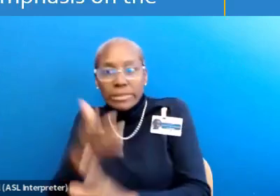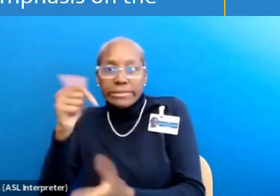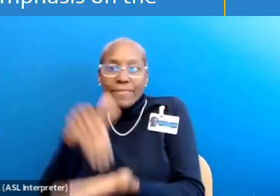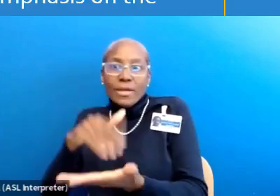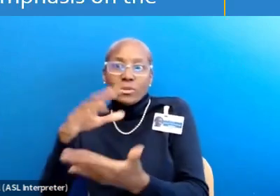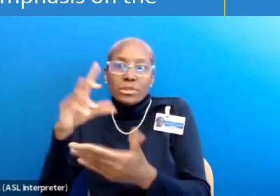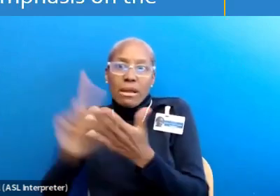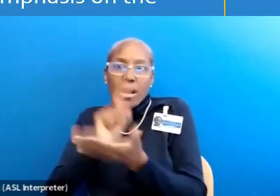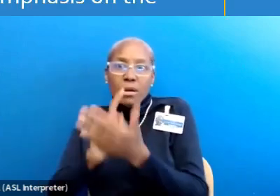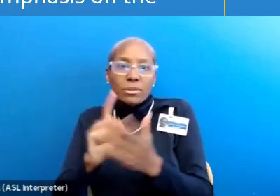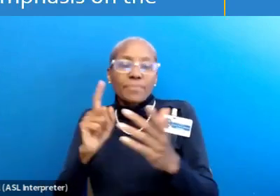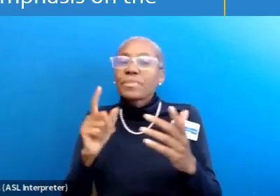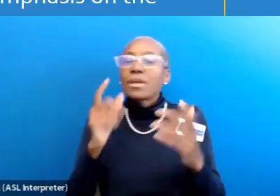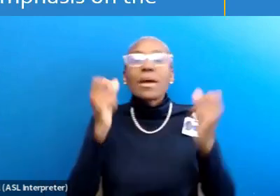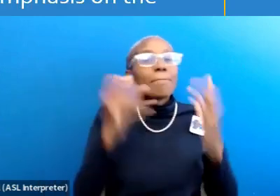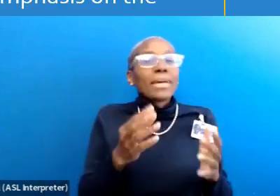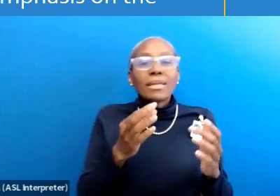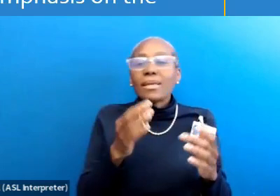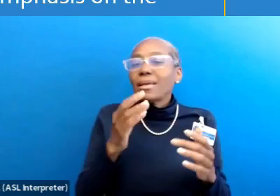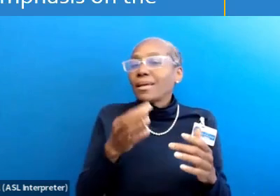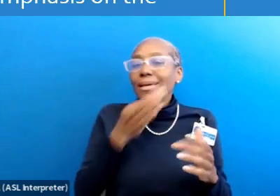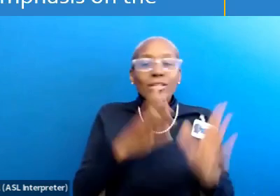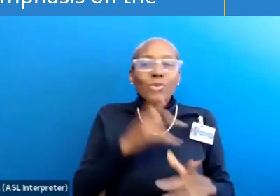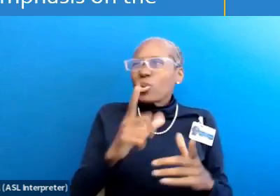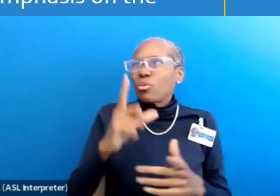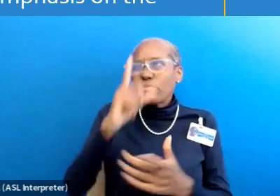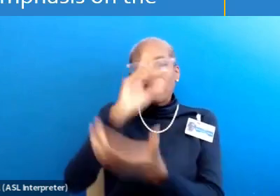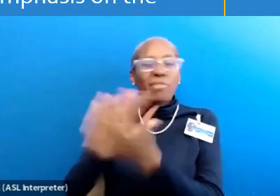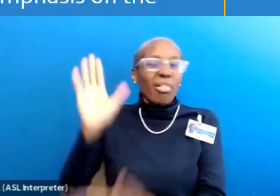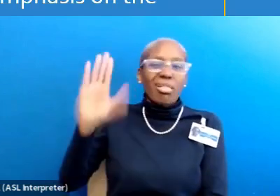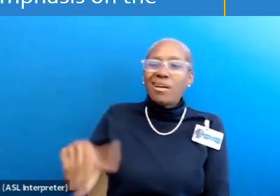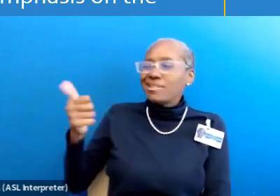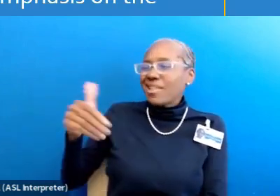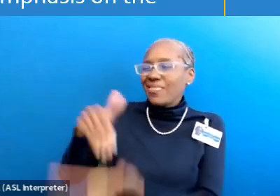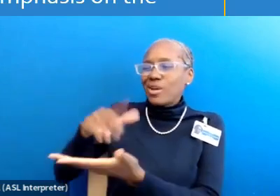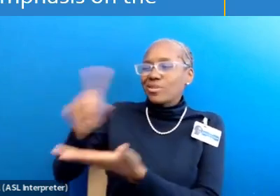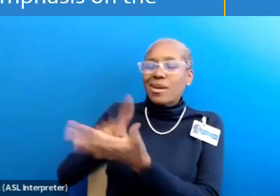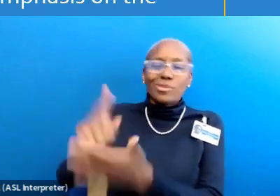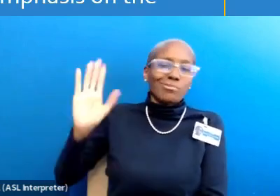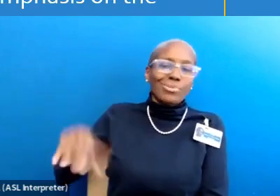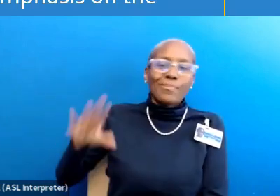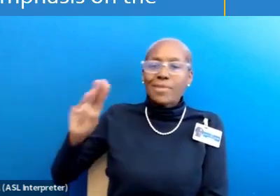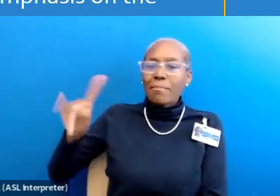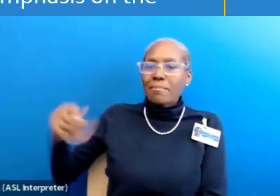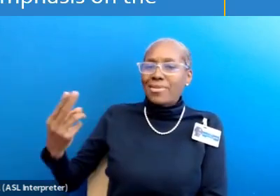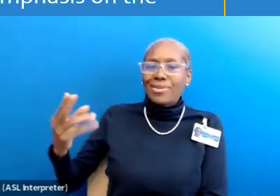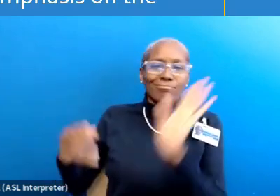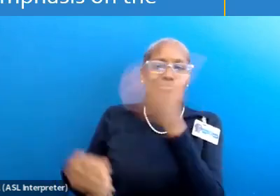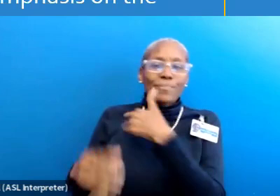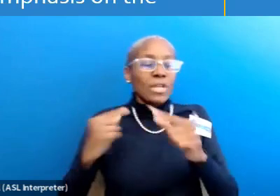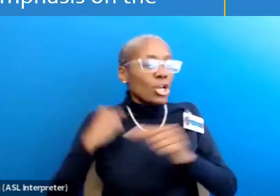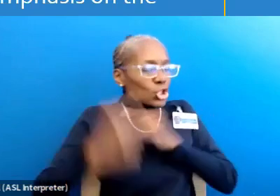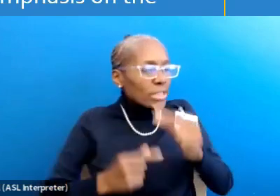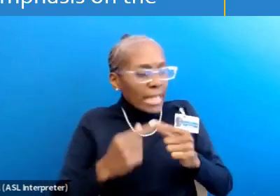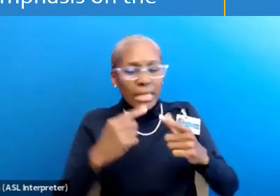read that some experts don't believe in the 10,000 hour mark. They say it's a myth. Our individual genetic makeup, when